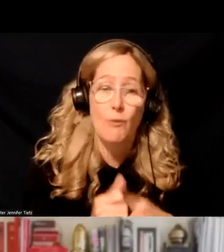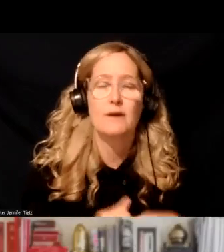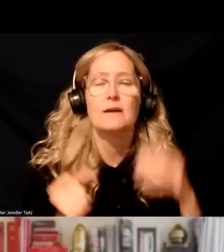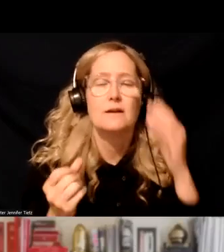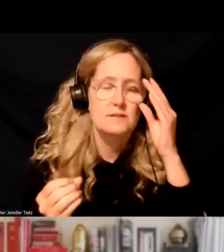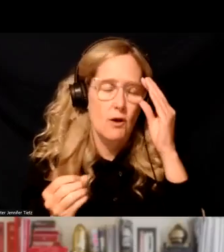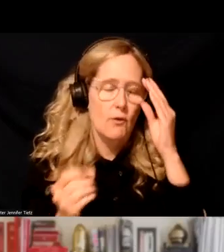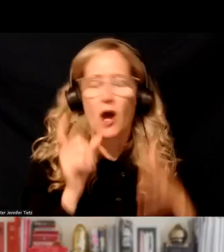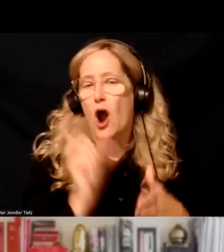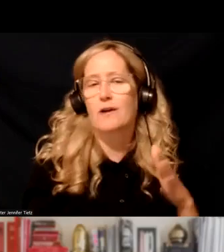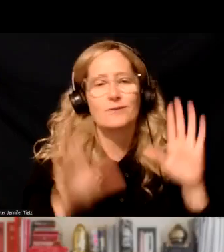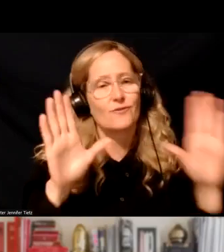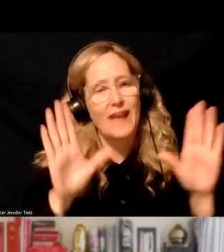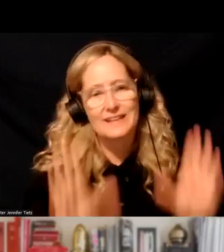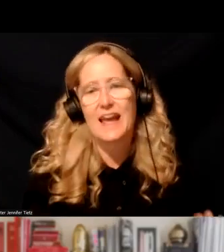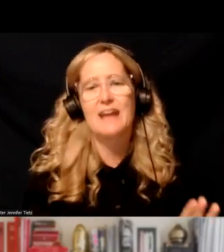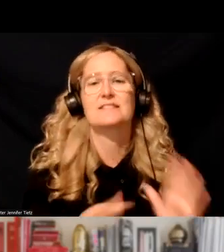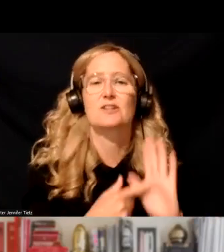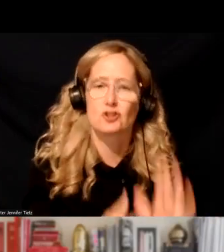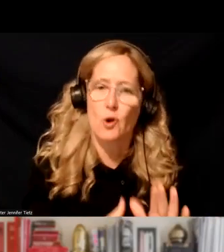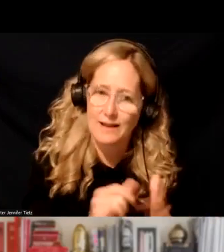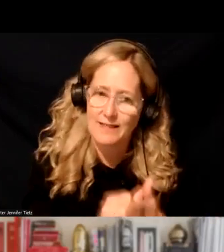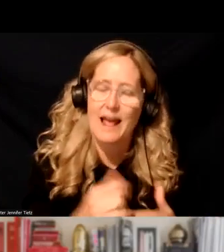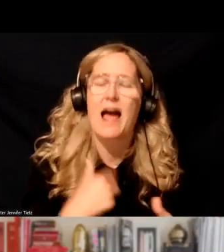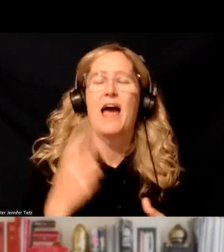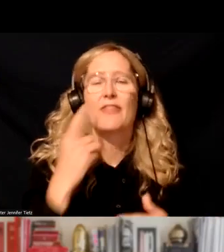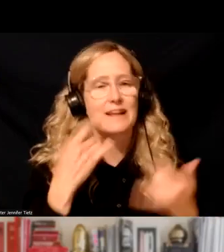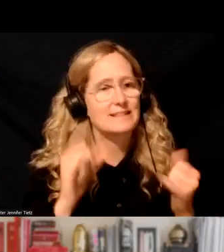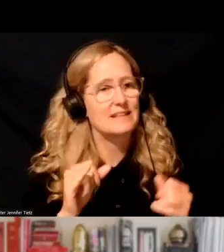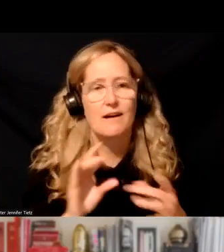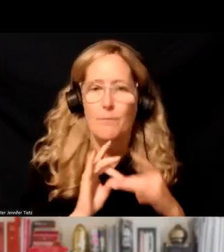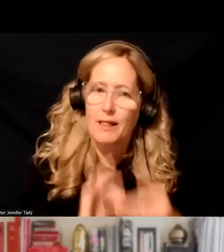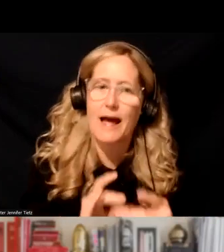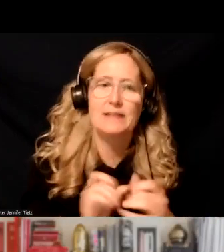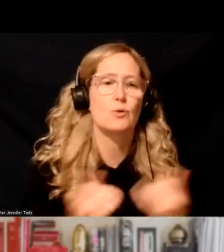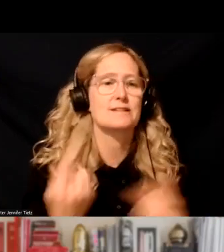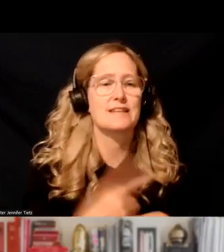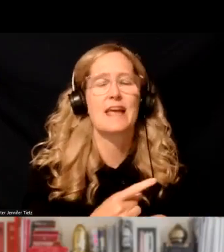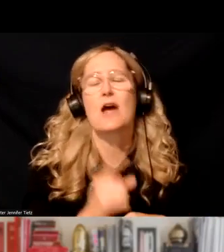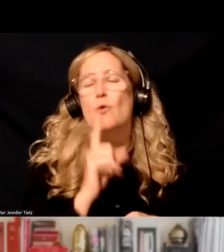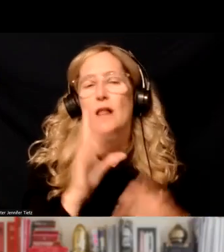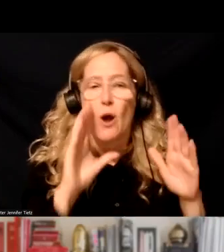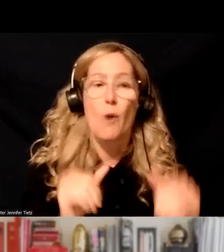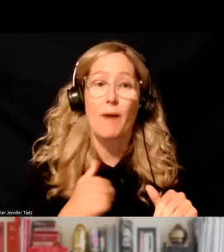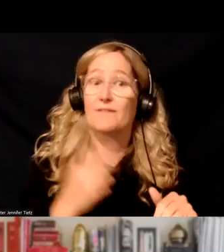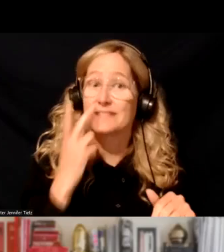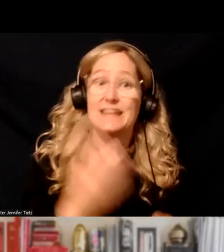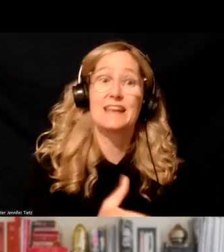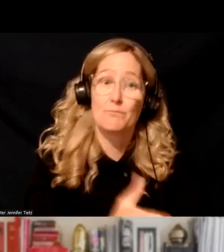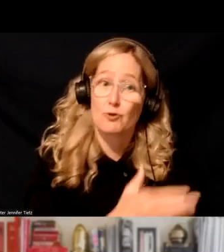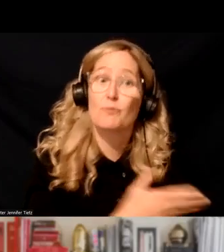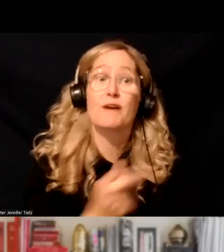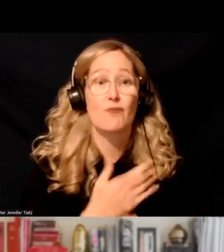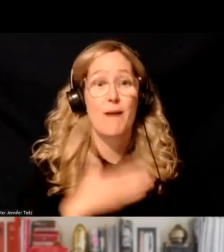the article was fantastic of stating that I think it's still totally applies today, but I do share a hope that I really have seen improvement from my